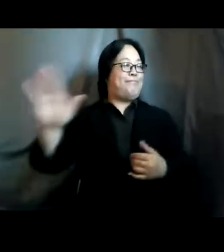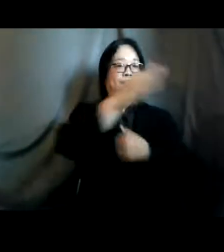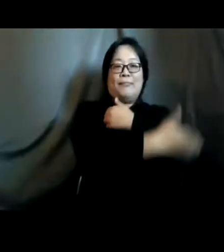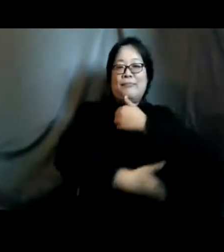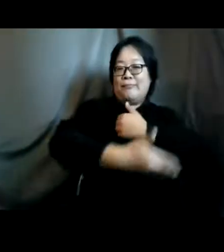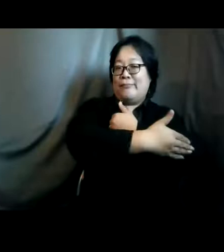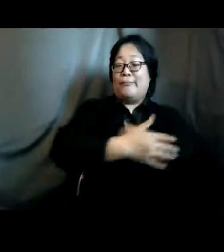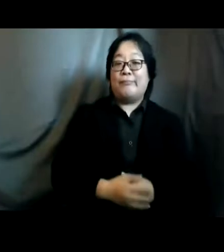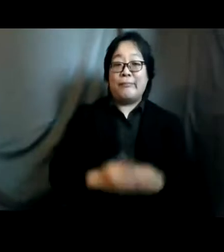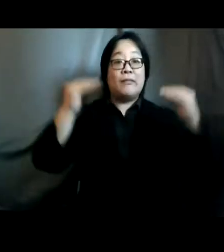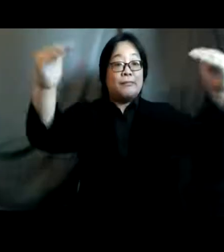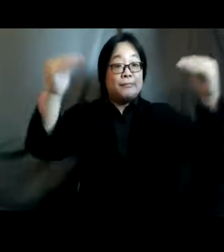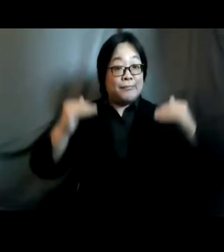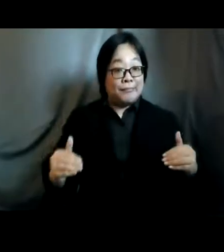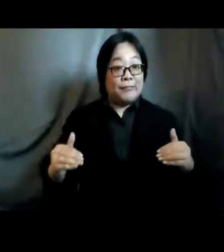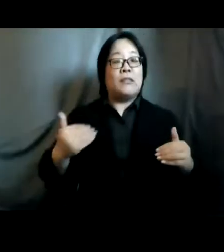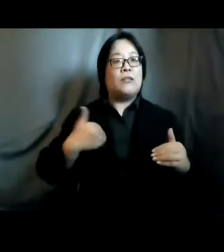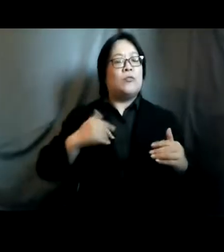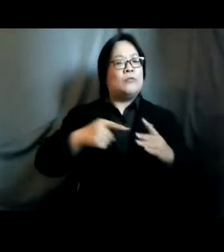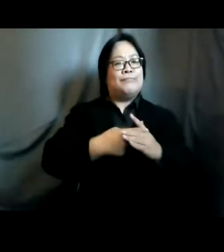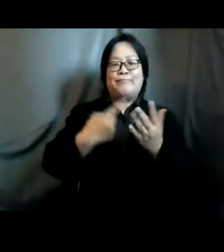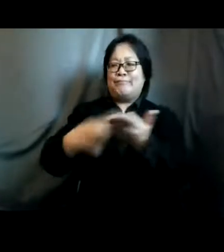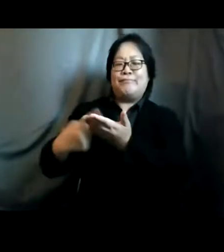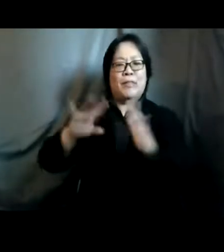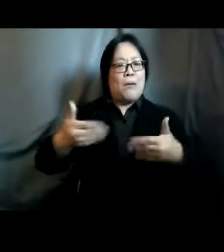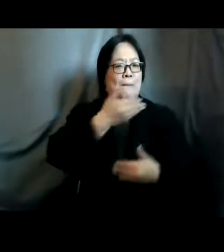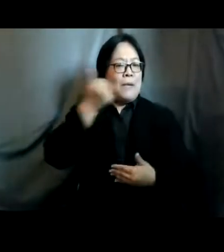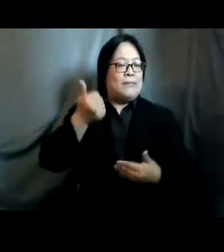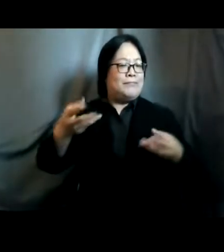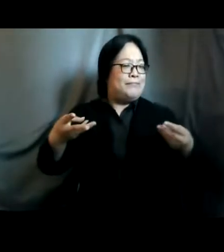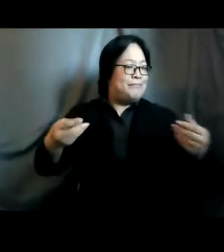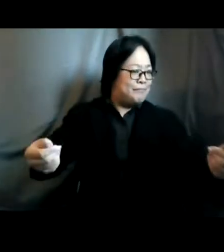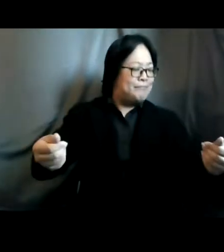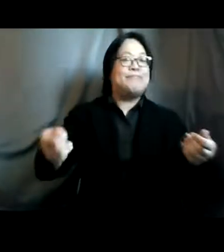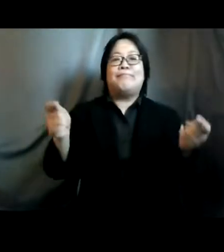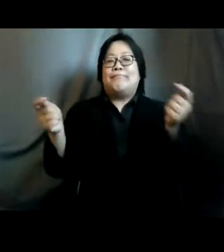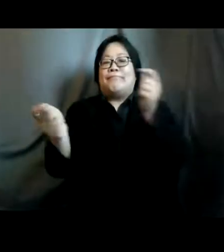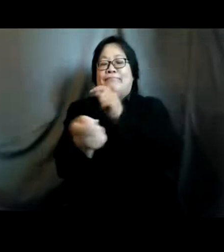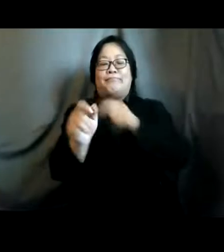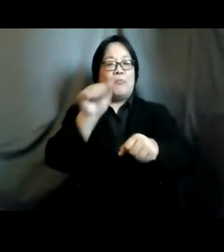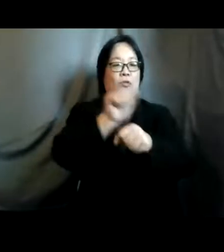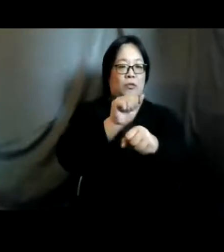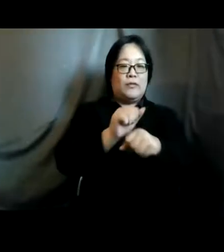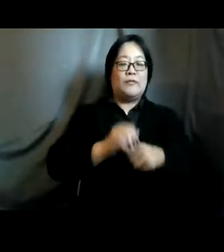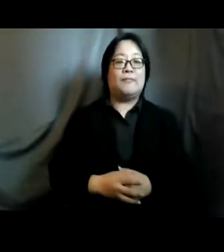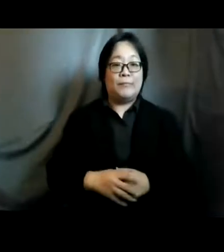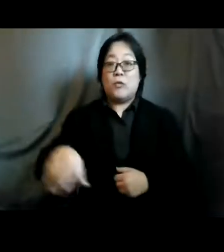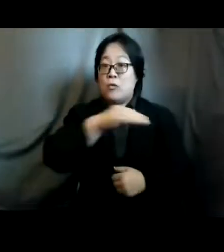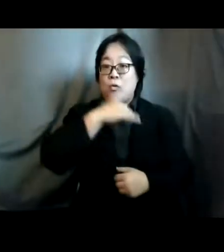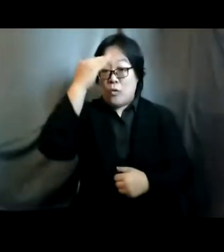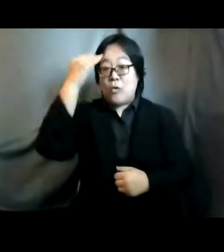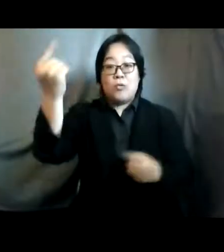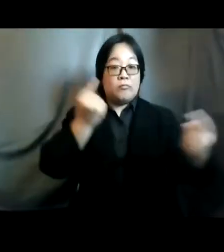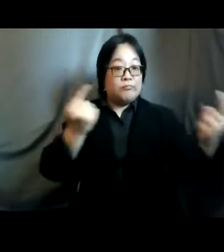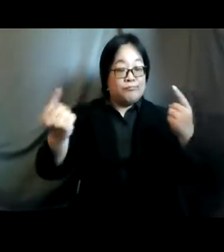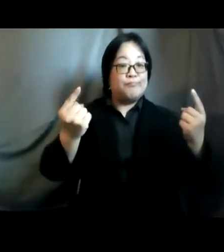have the privilege of leading a discussion on how best to accelerate their transformative work a note to all our attendees once again